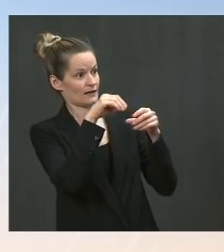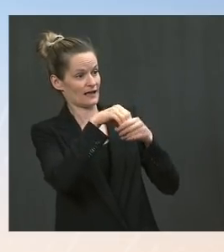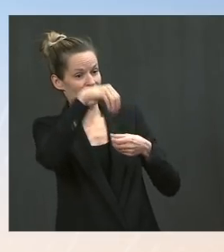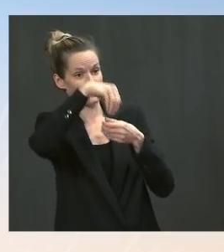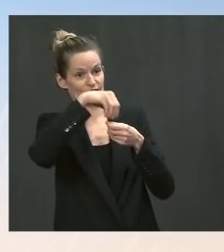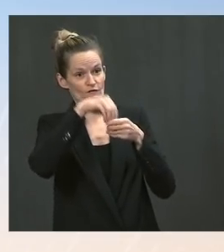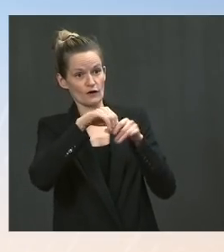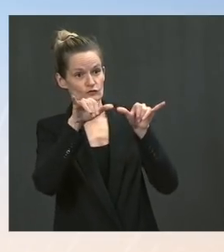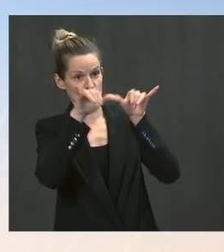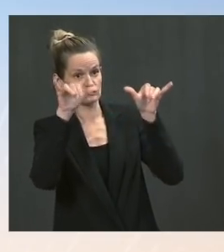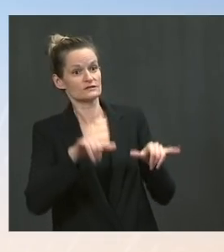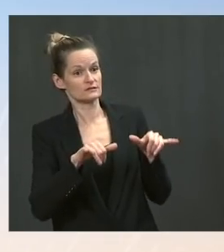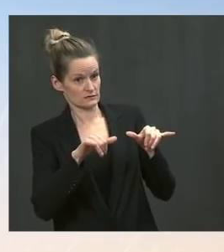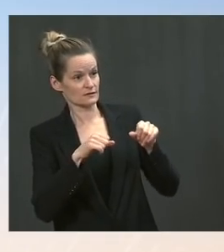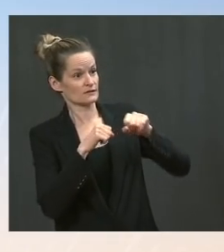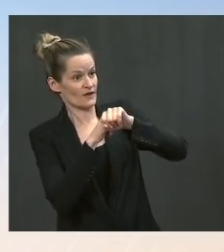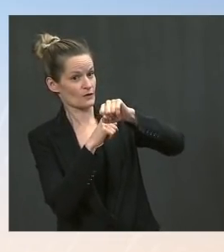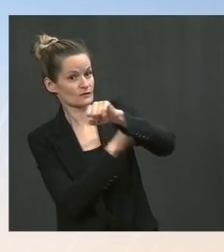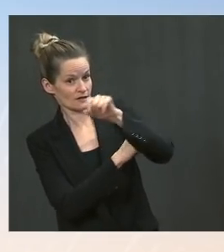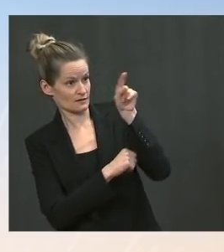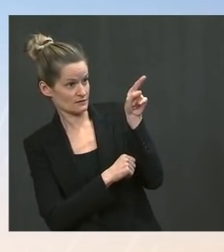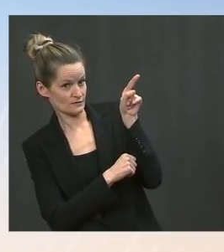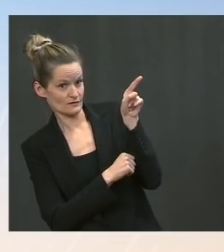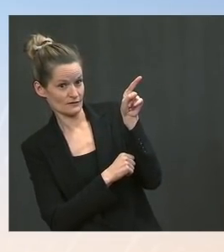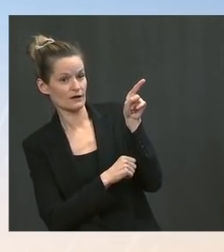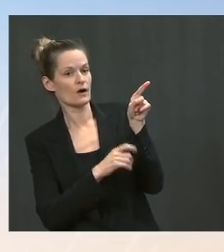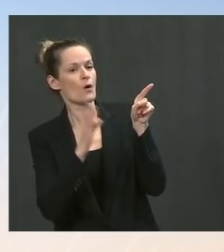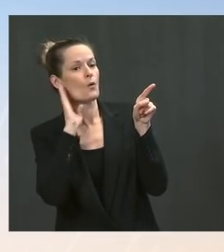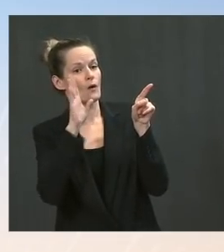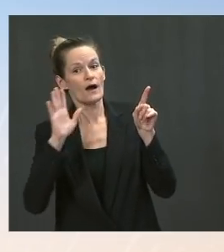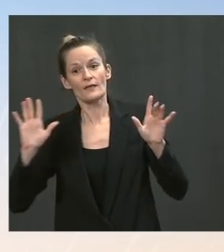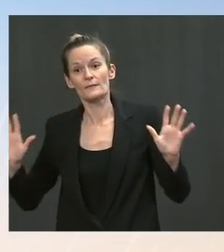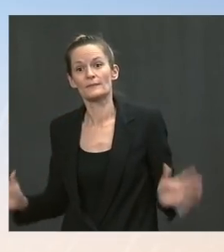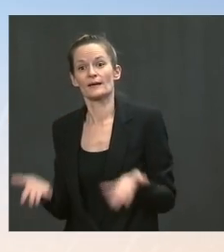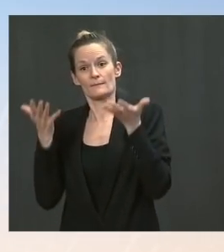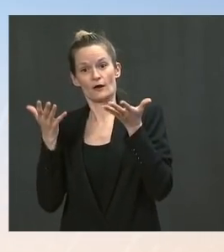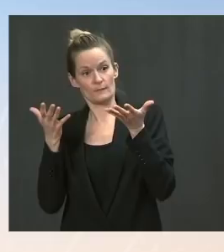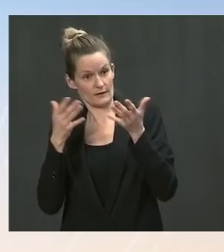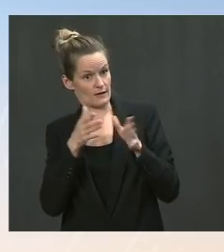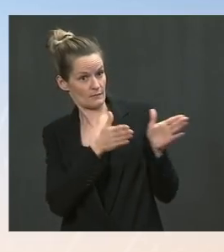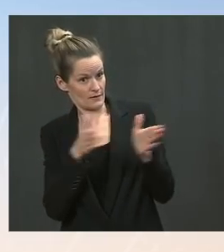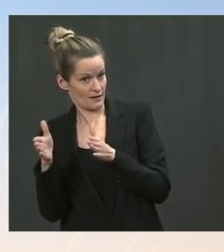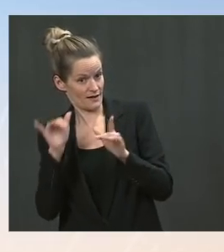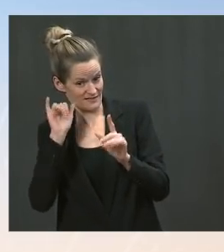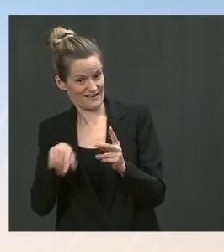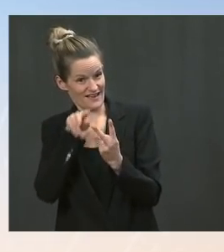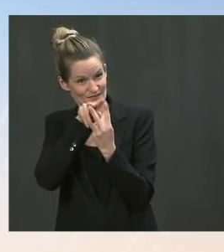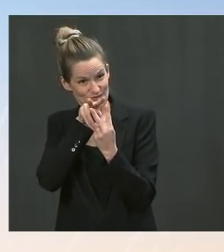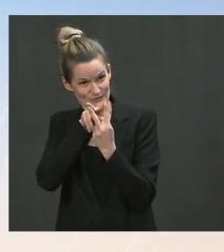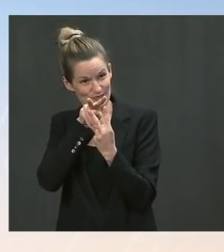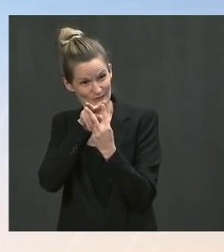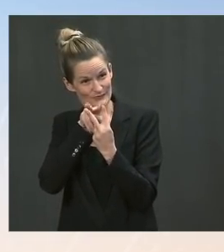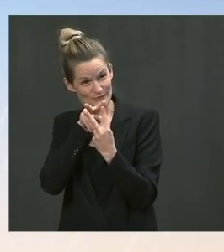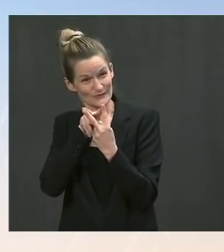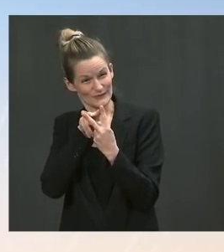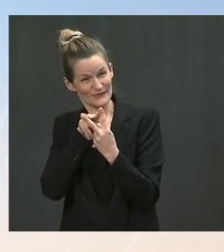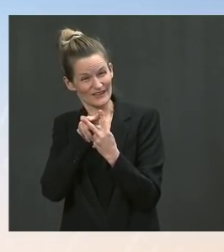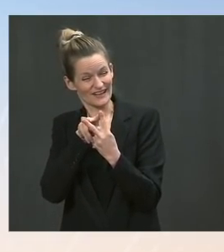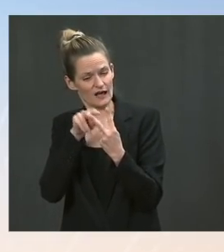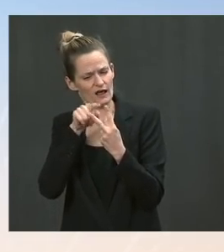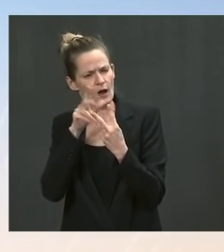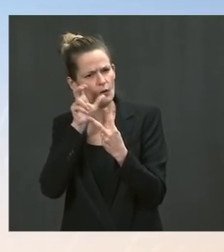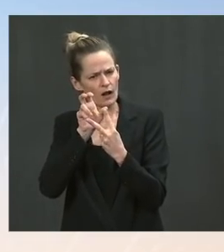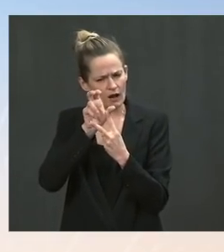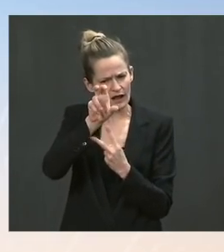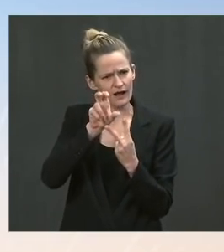those packages are long-term investments. They're out — they're overdue. They're meant to modernize our infrastructure, put people to — back